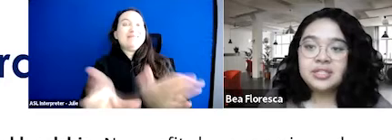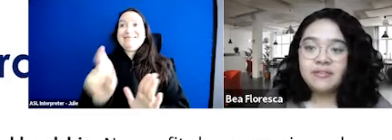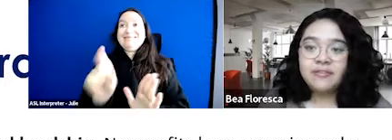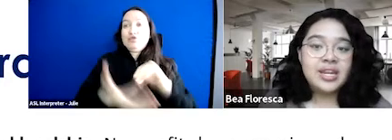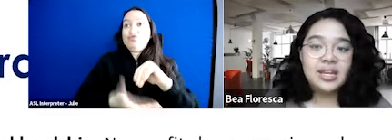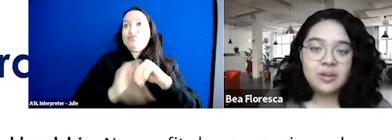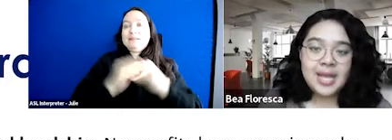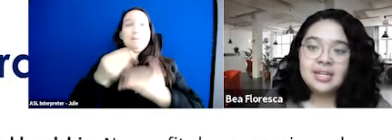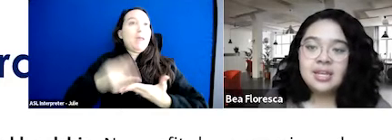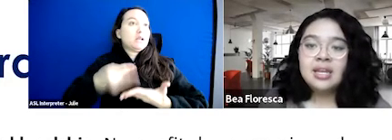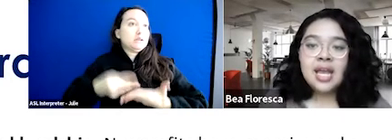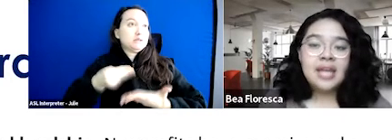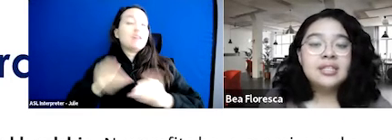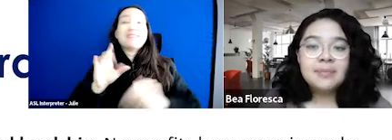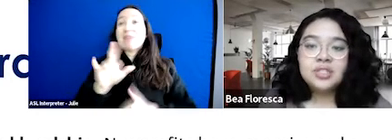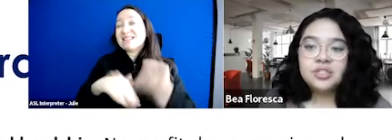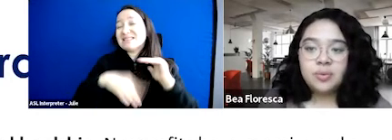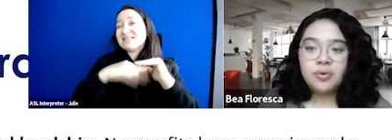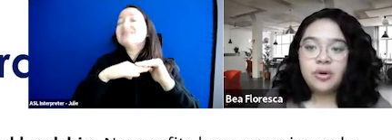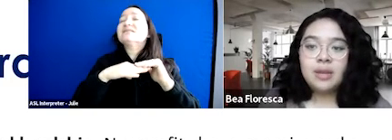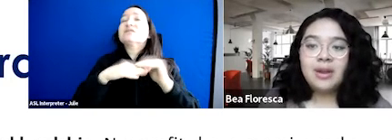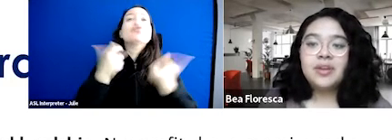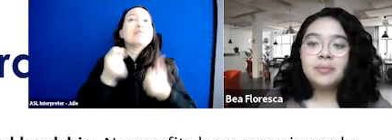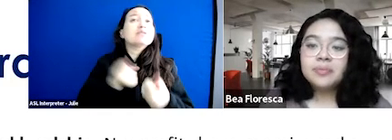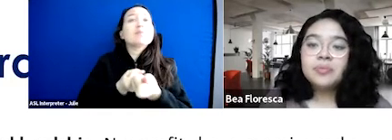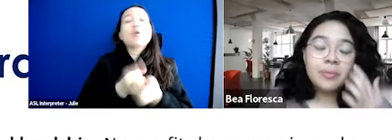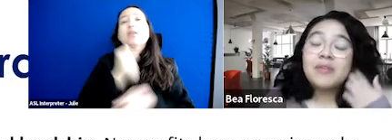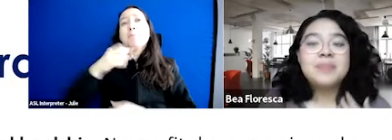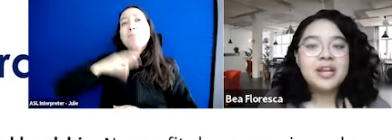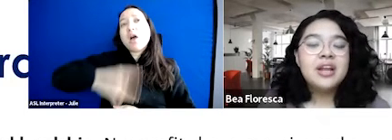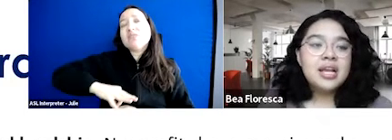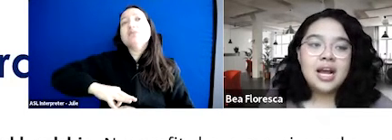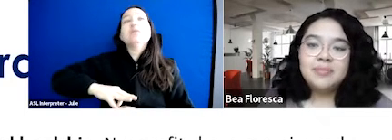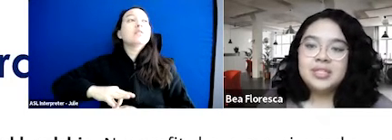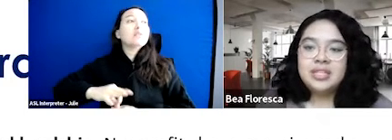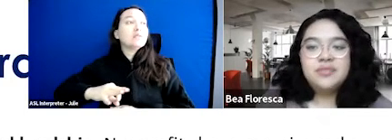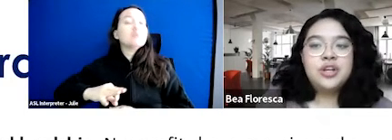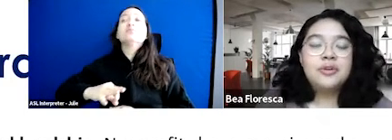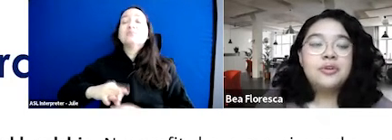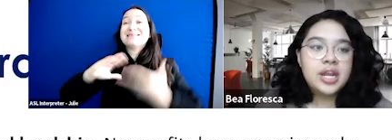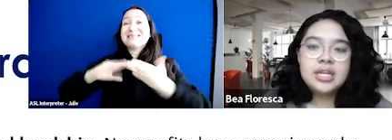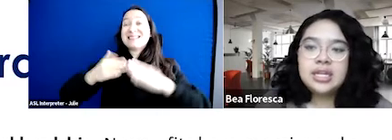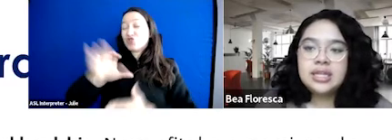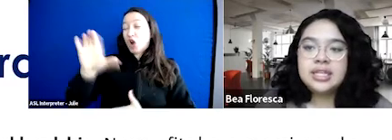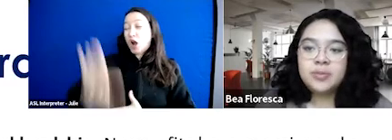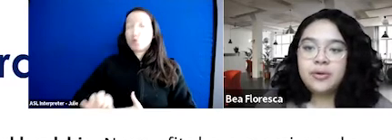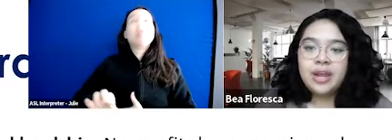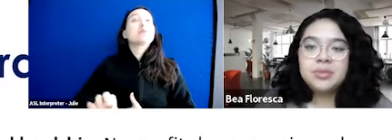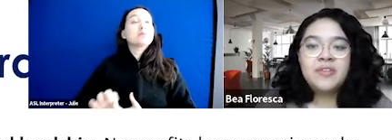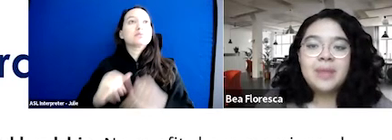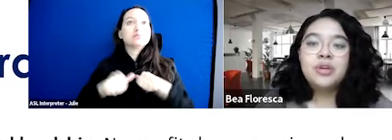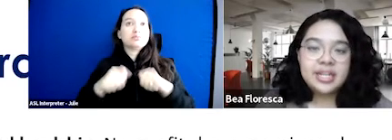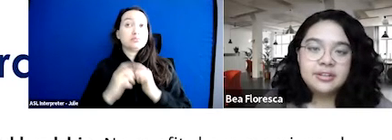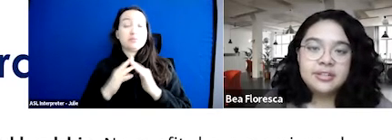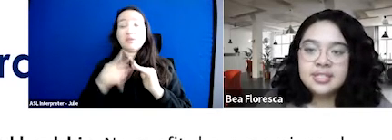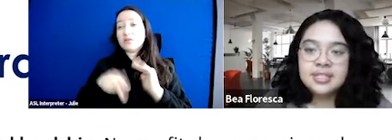increase in funding and capacity. And in attempts to support nonprofits better, the city of Chicago created this program